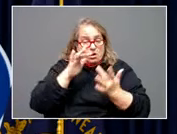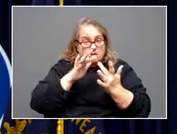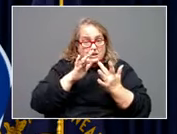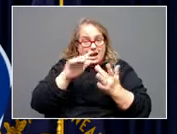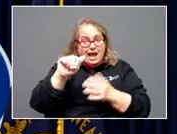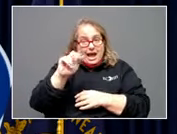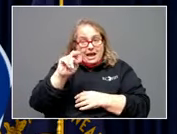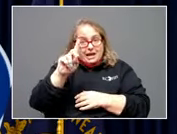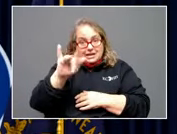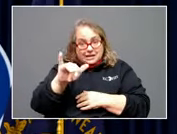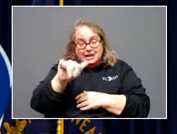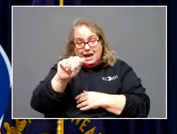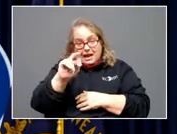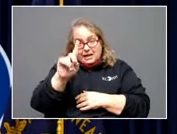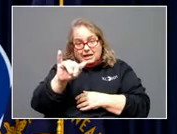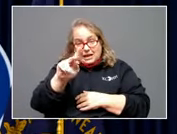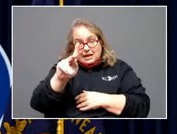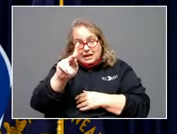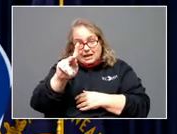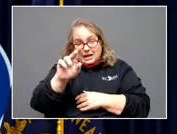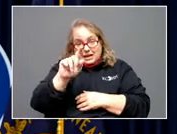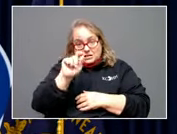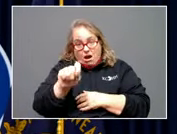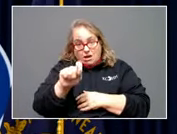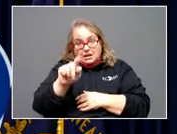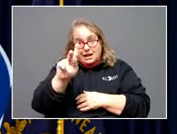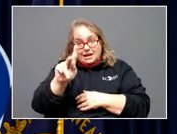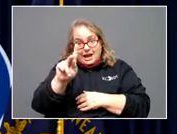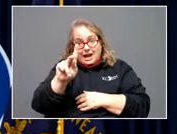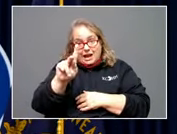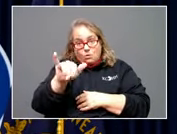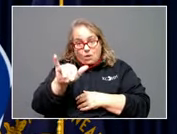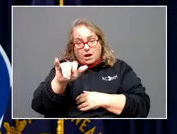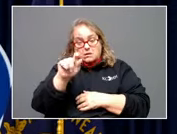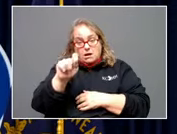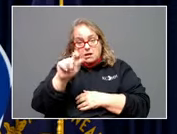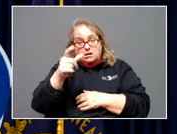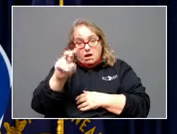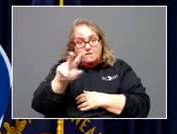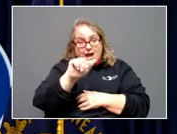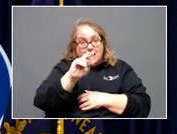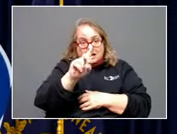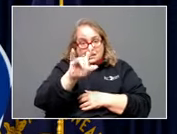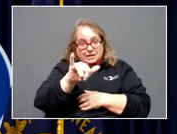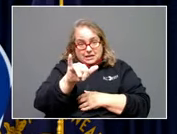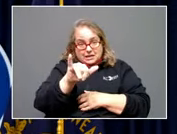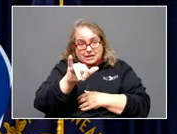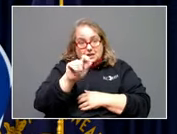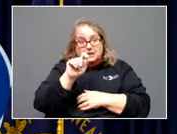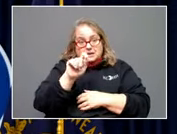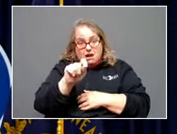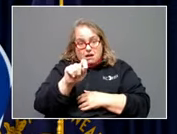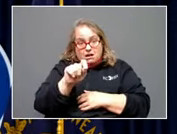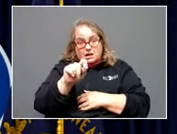Kazitz. Buy us email. Andy.Kazitz at KY.gov. That's A-N-D-Y. I can spell that piece. Dot